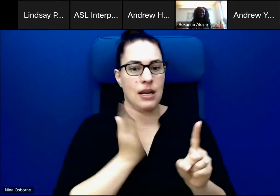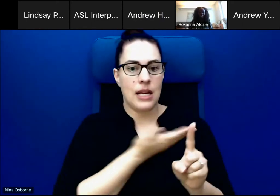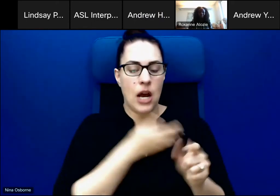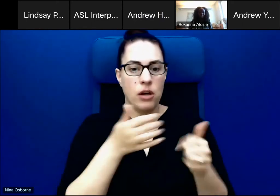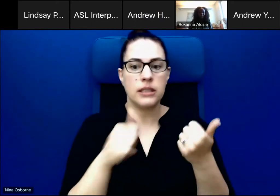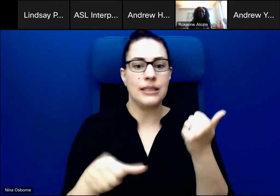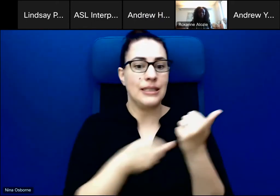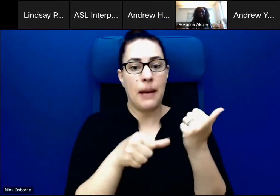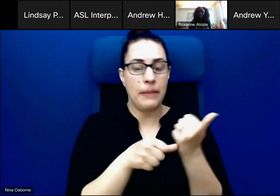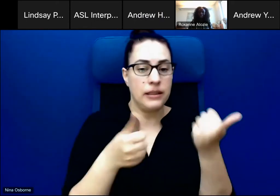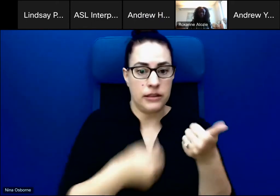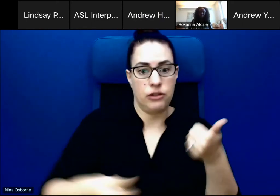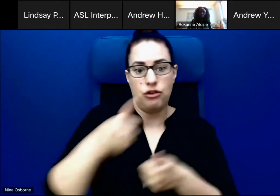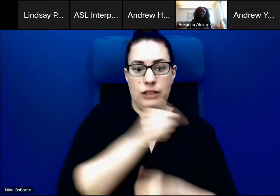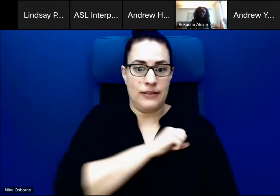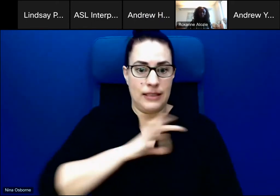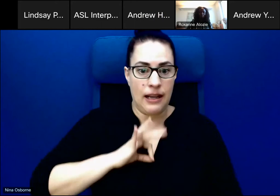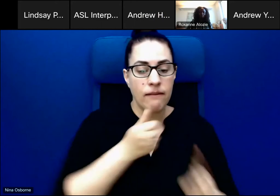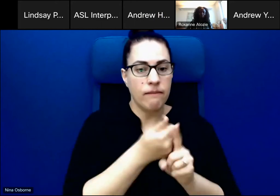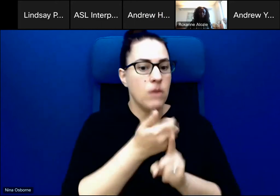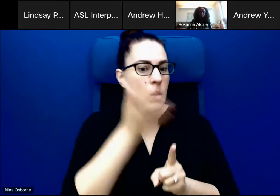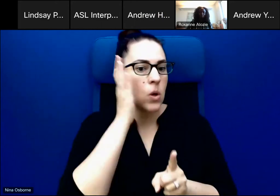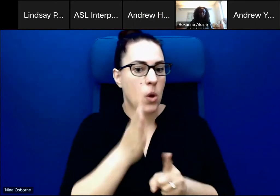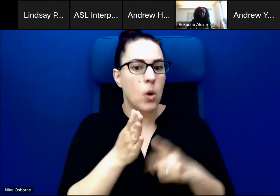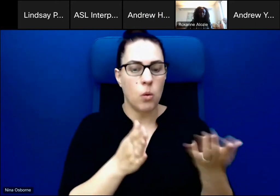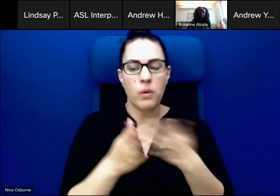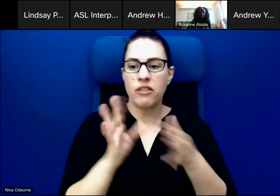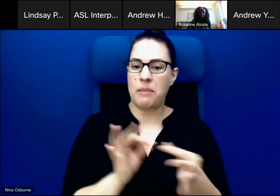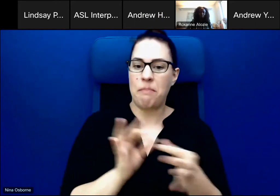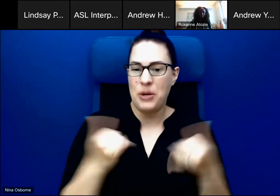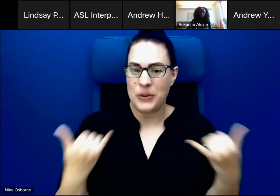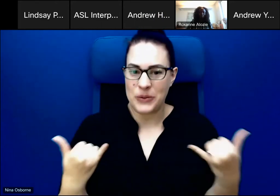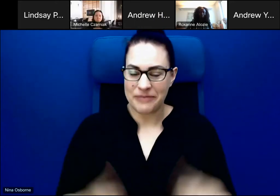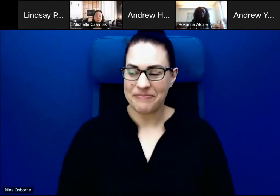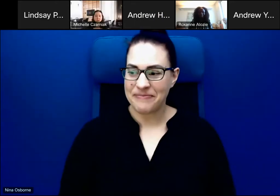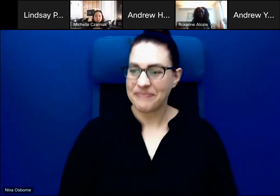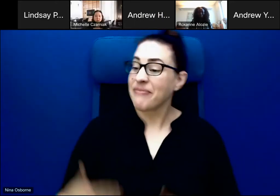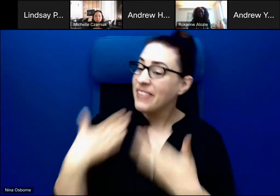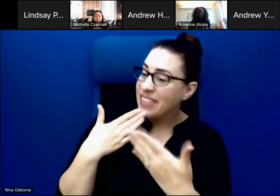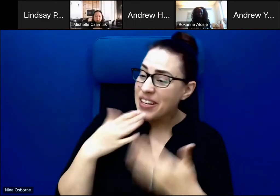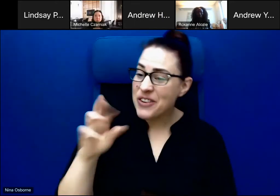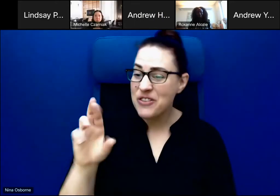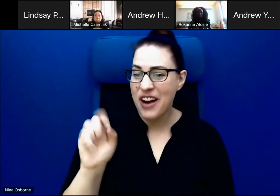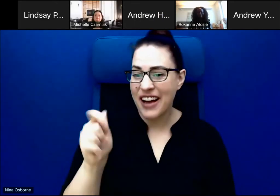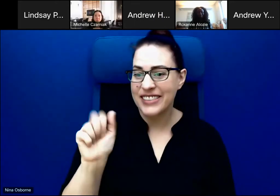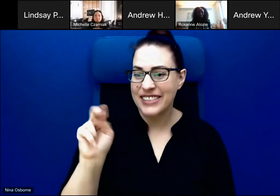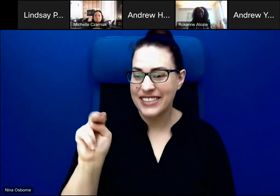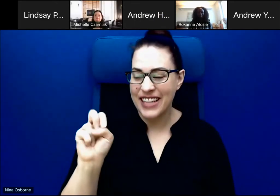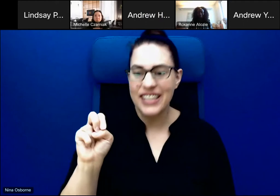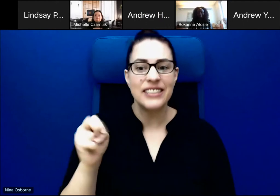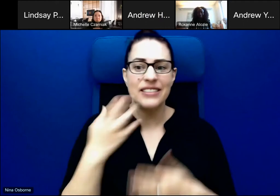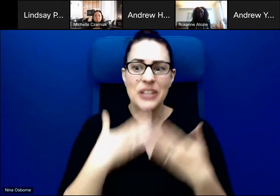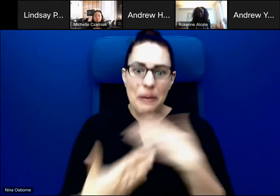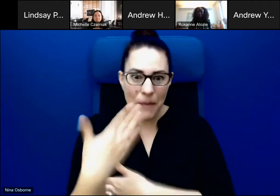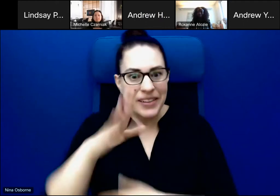about today's event as well. Michelle?- Great. Thank you, Roxanne. Good morning, everyone. I know that we are working through